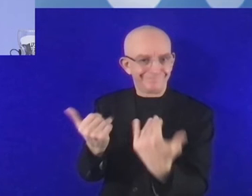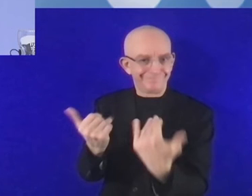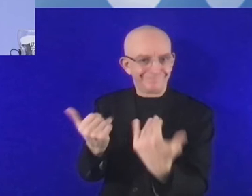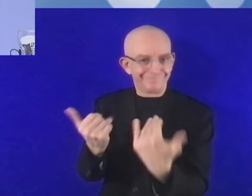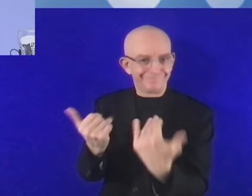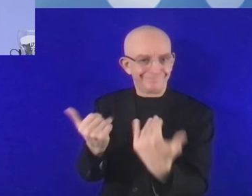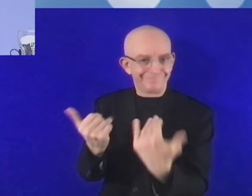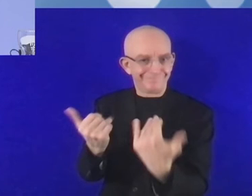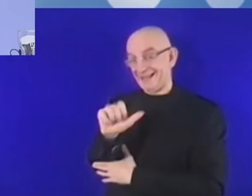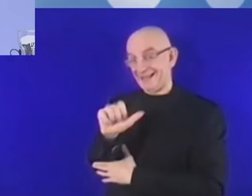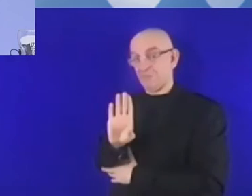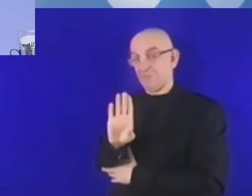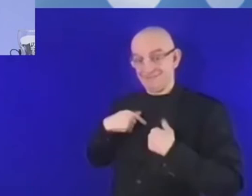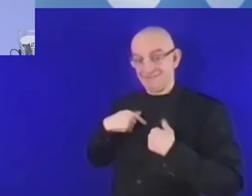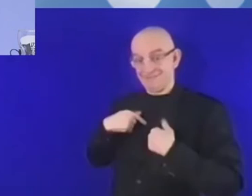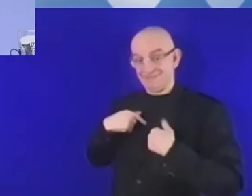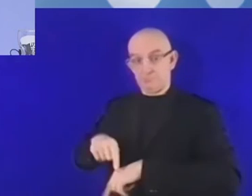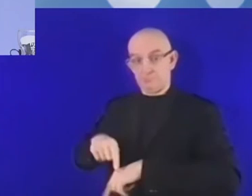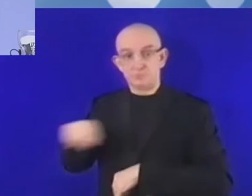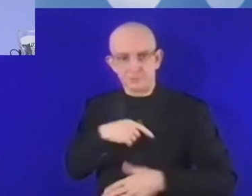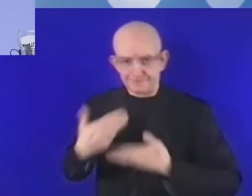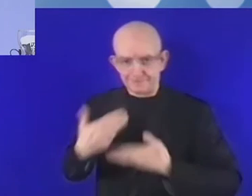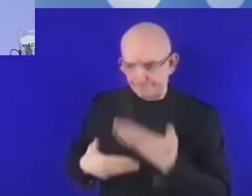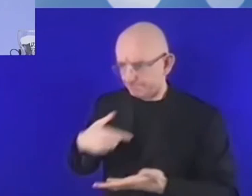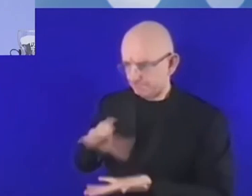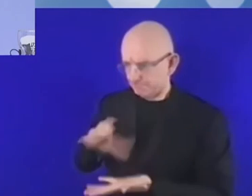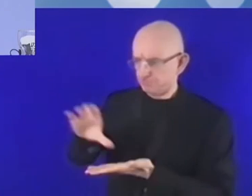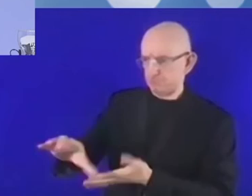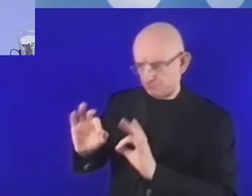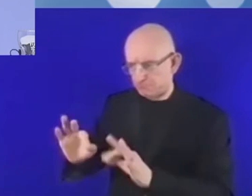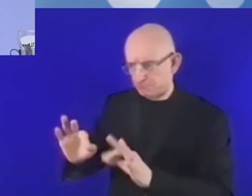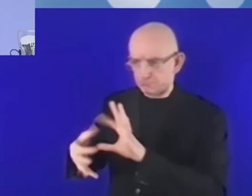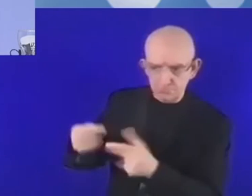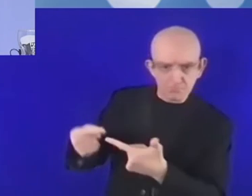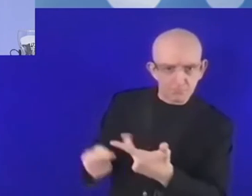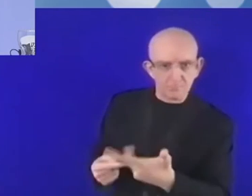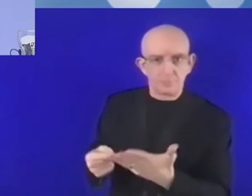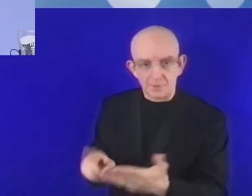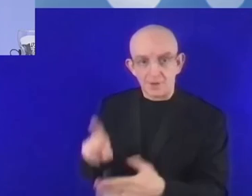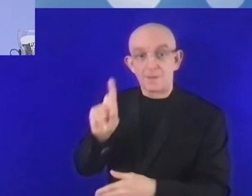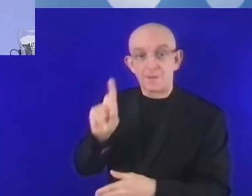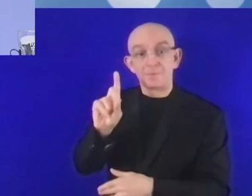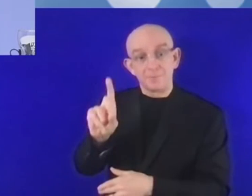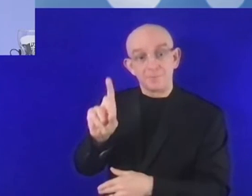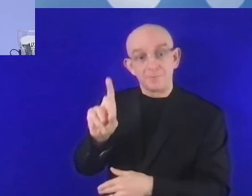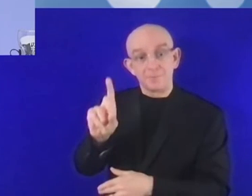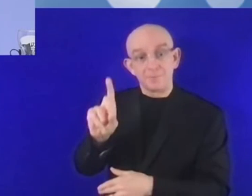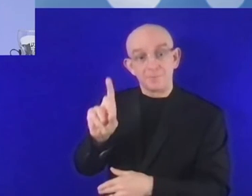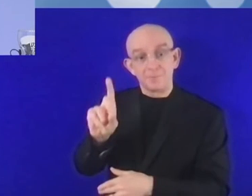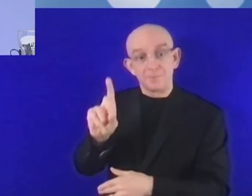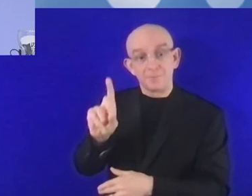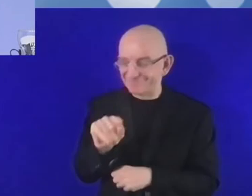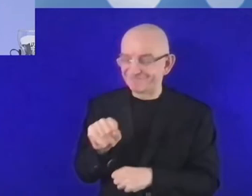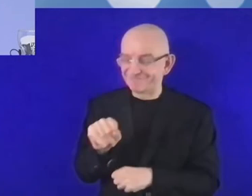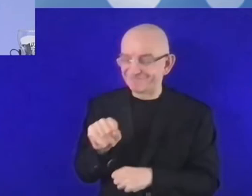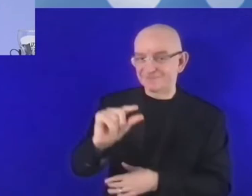also maybe a little bit too much orthodoxy in this kind of operations.